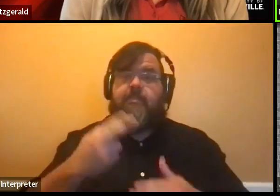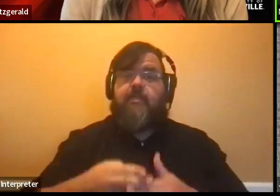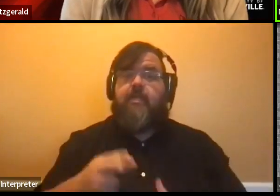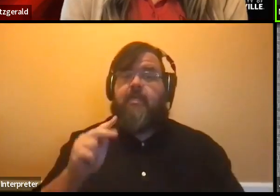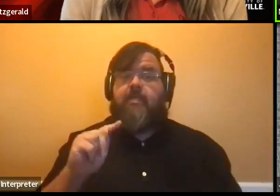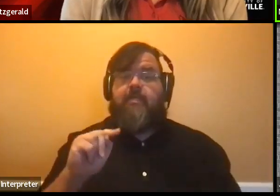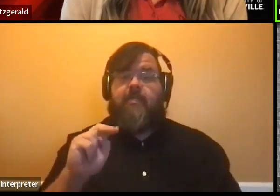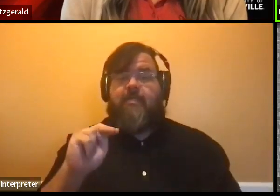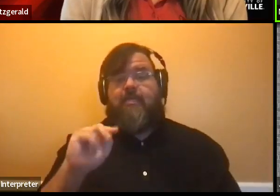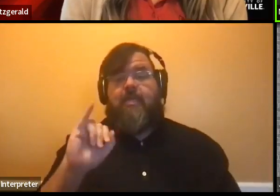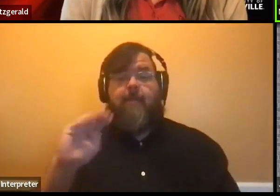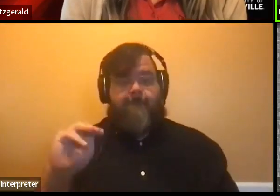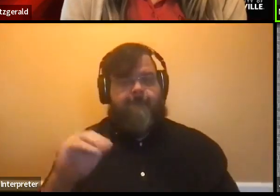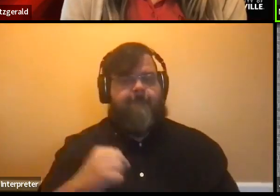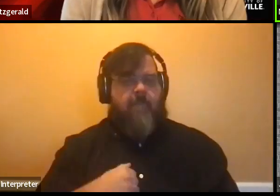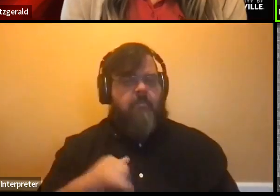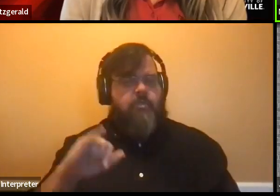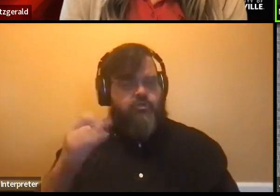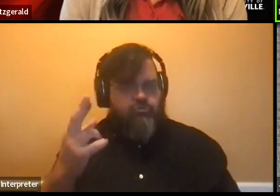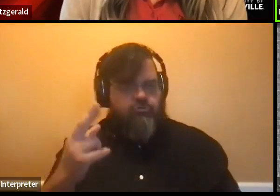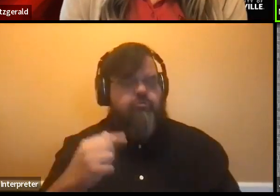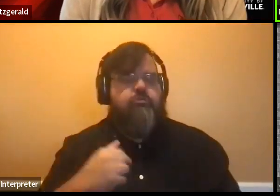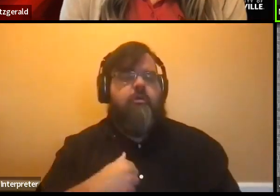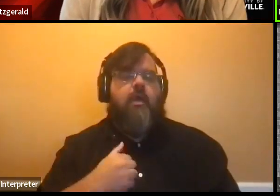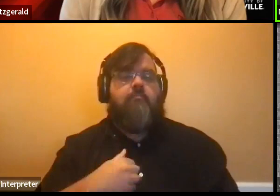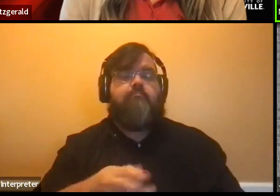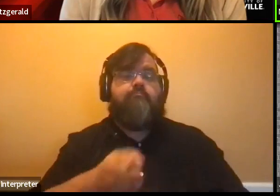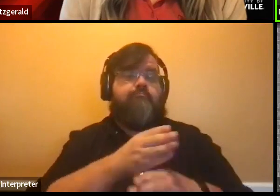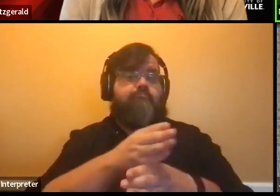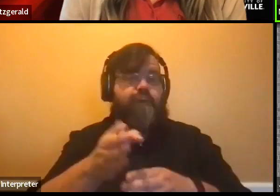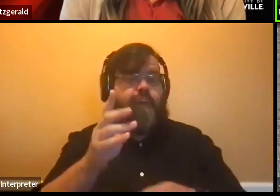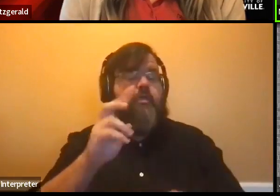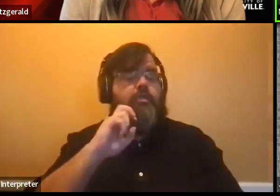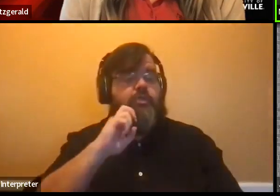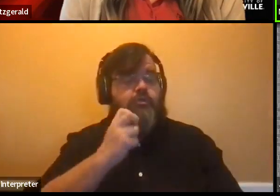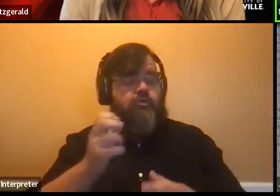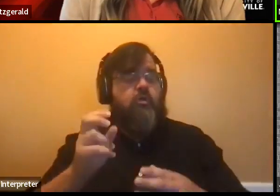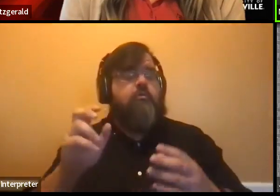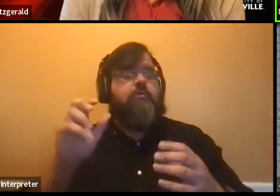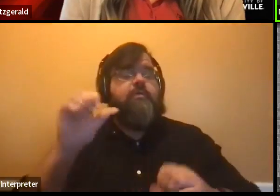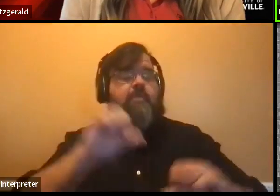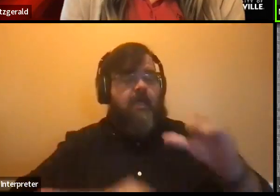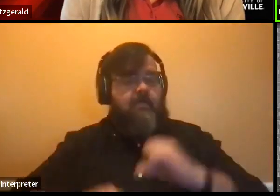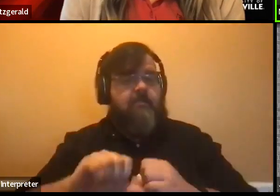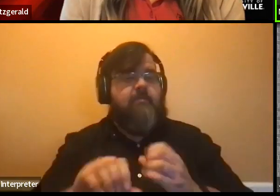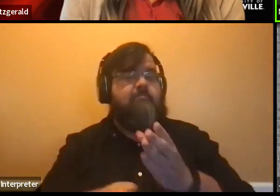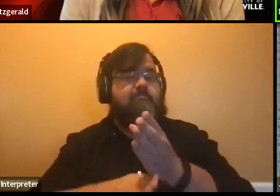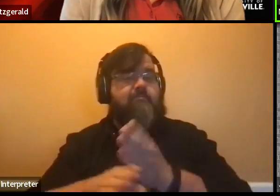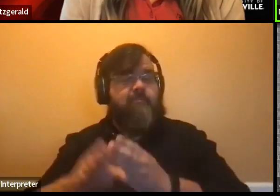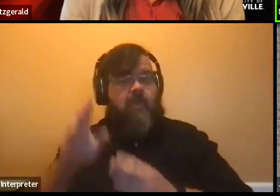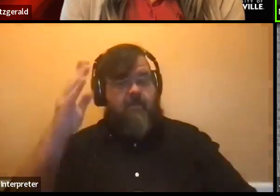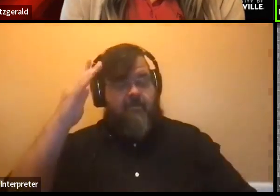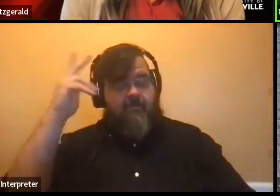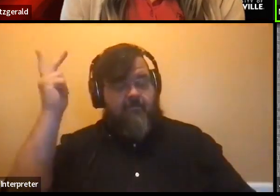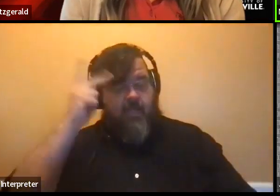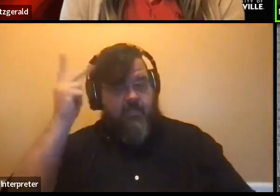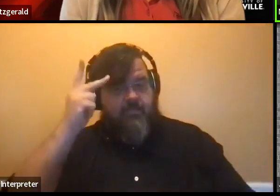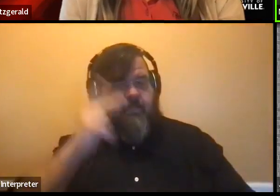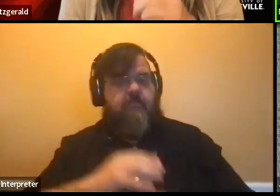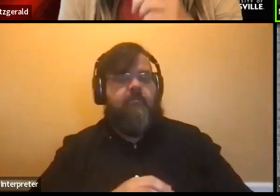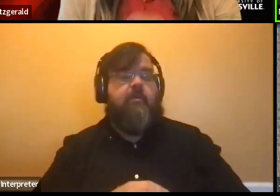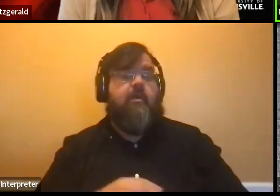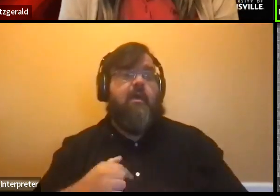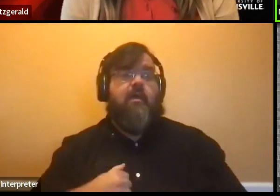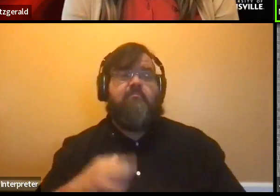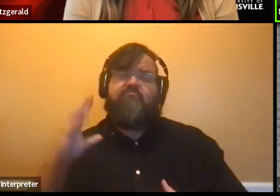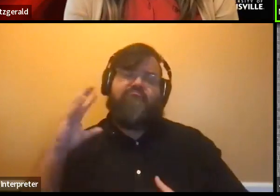am a neuroscience major with a philosophy minor. I'm super involved with honors. So I am the vice president of academics